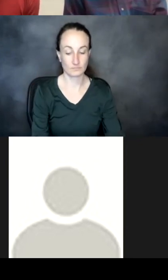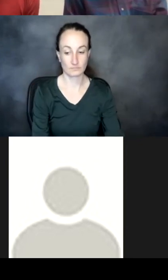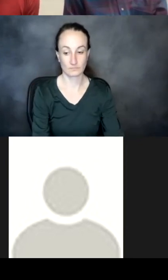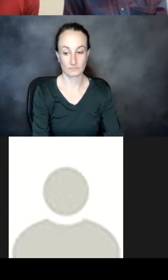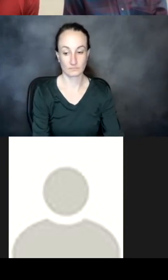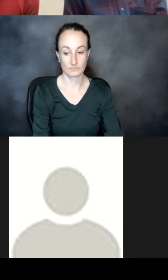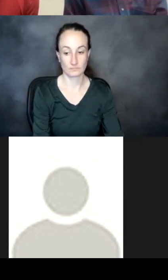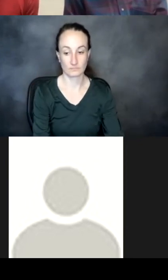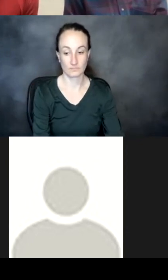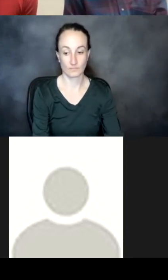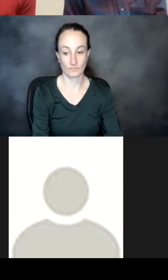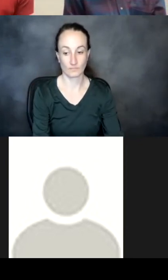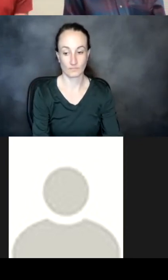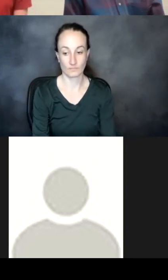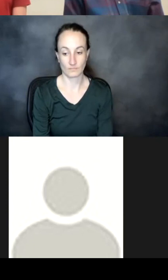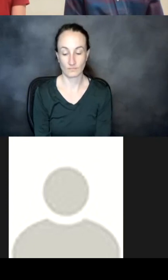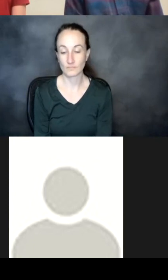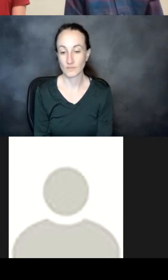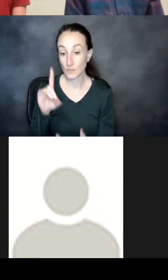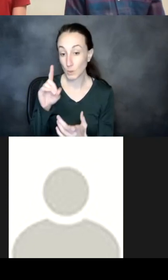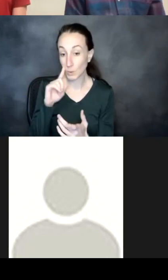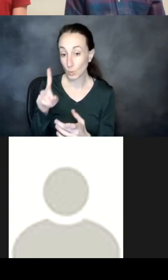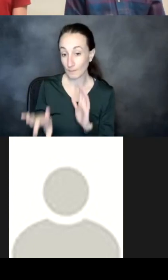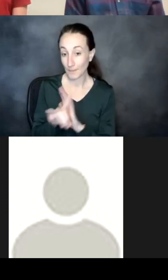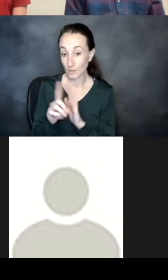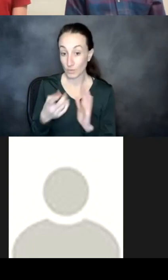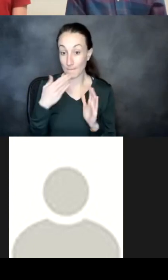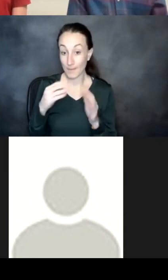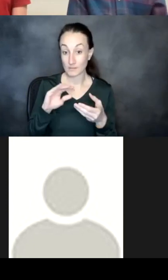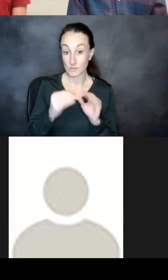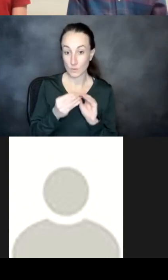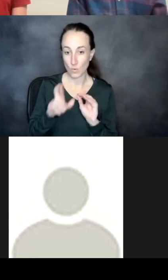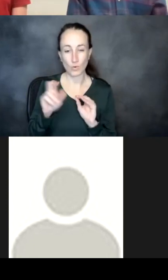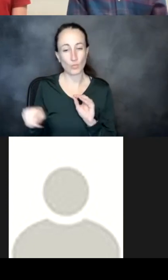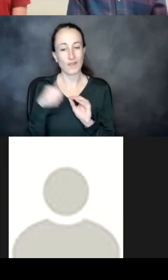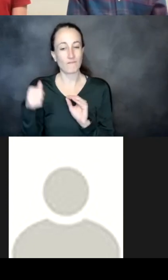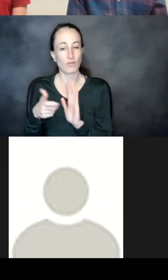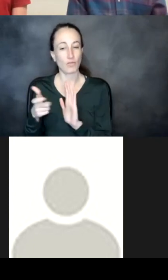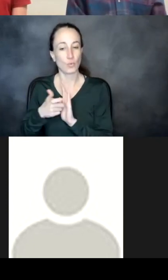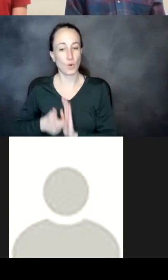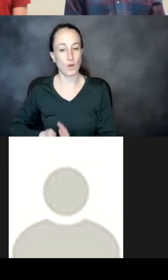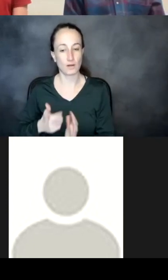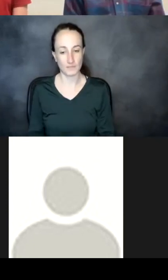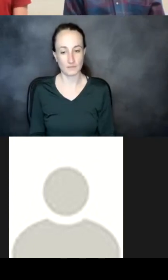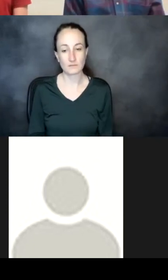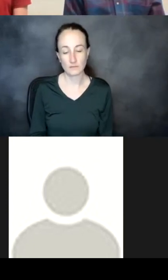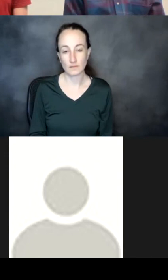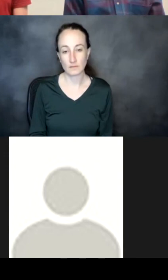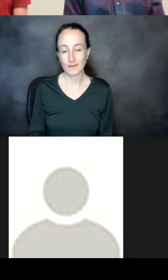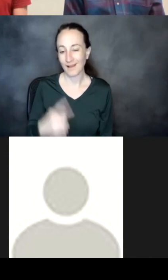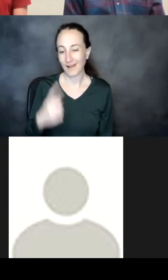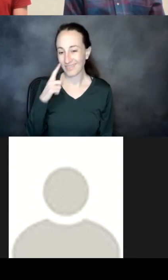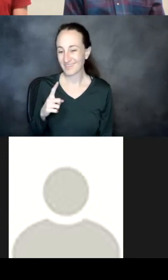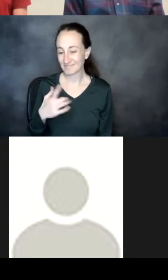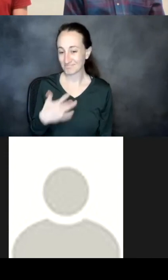candidates with the best score or do we have other heuristics um i think by and large the